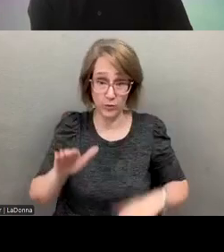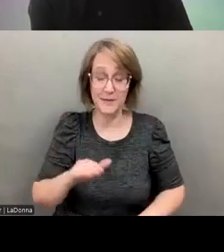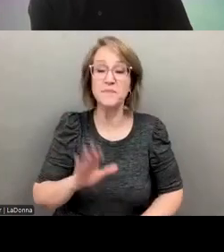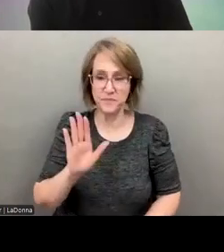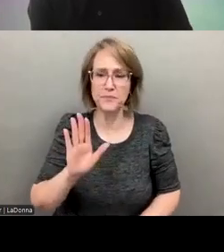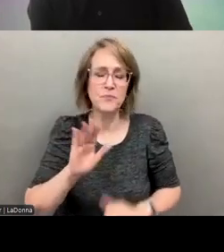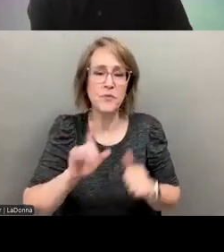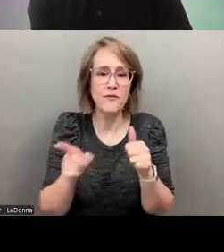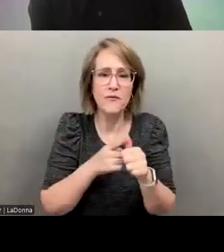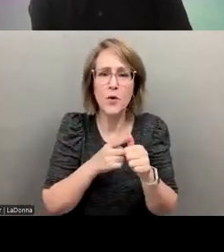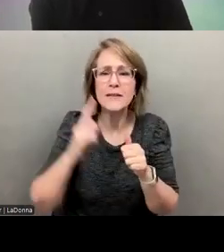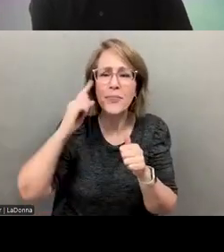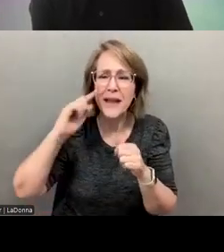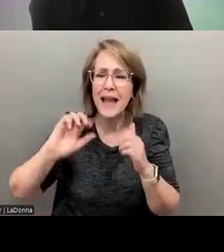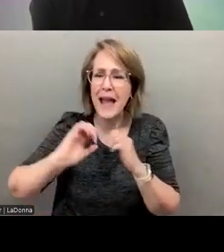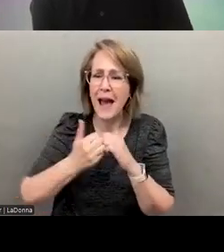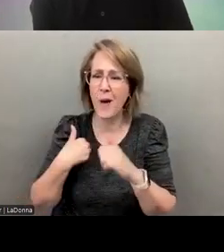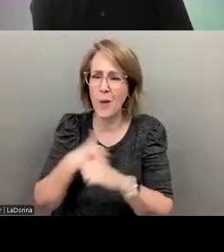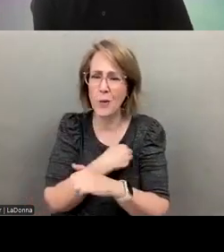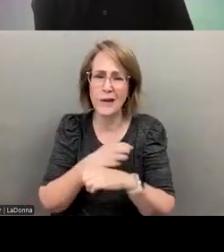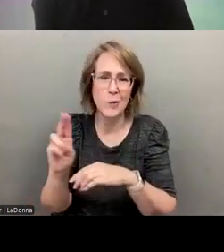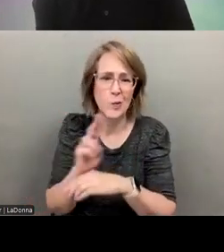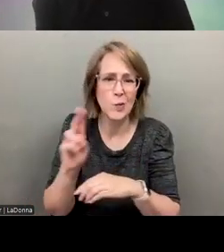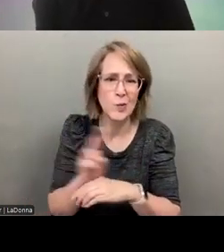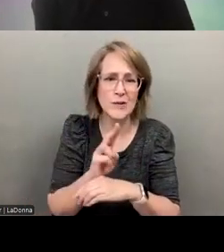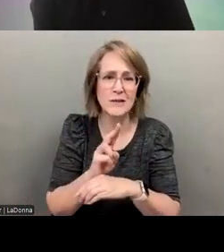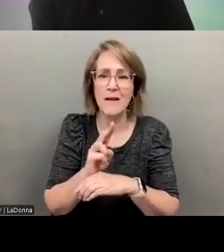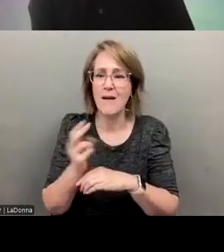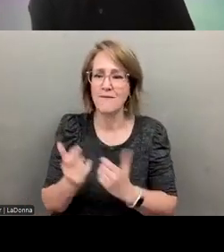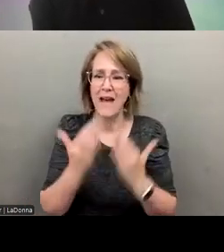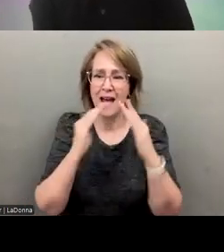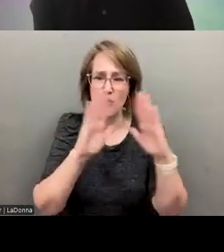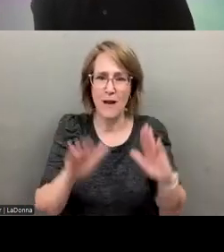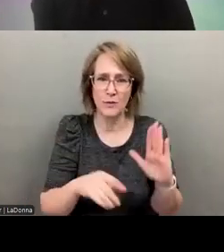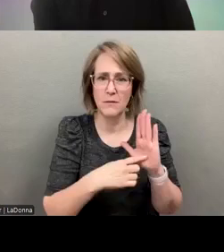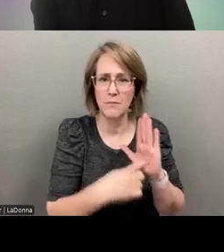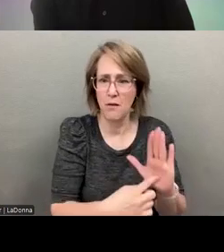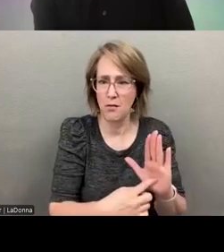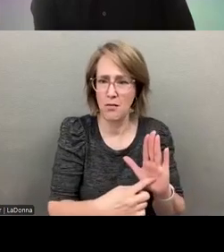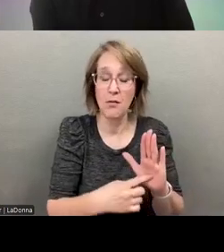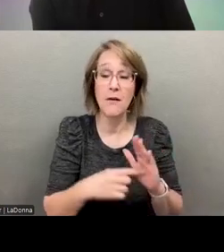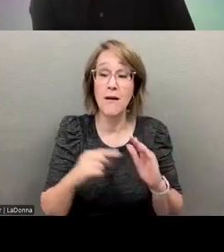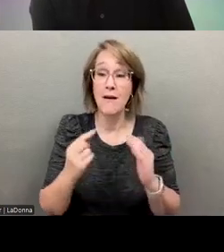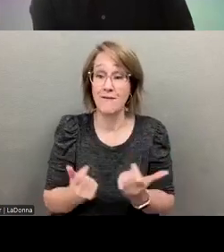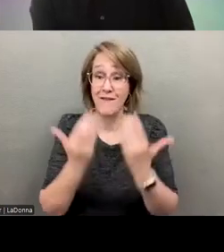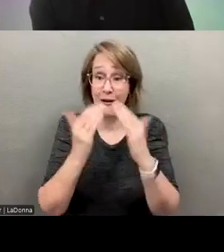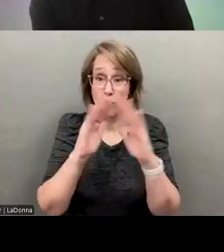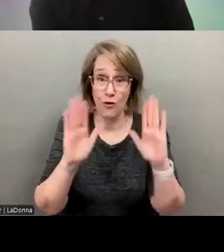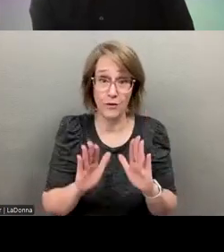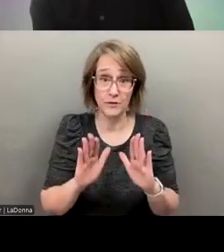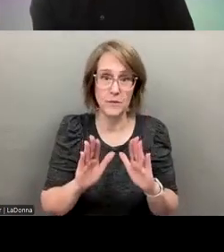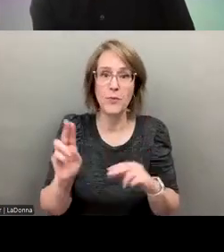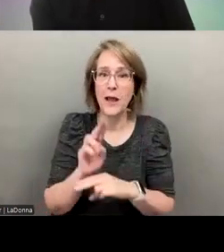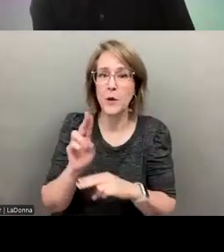about utilization in a, in a firehouse model. So for a high firehouse, there's, what's called